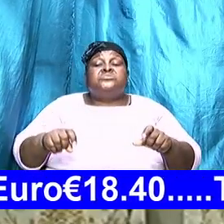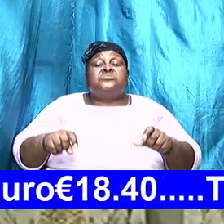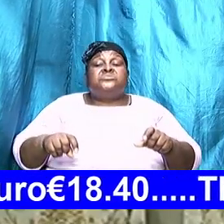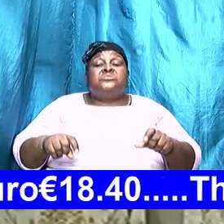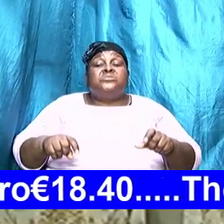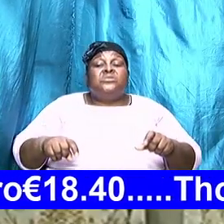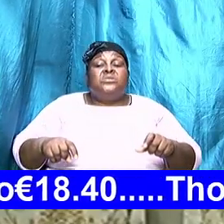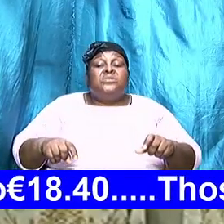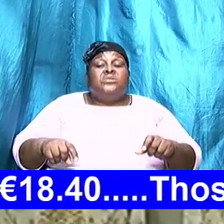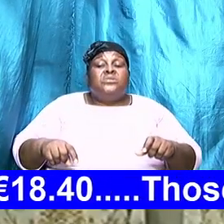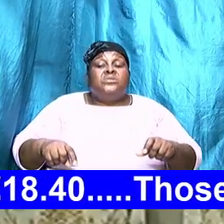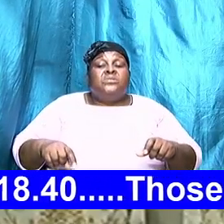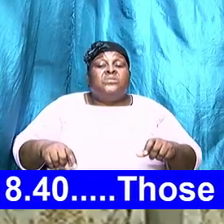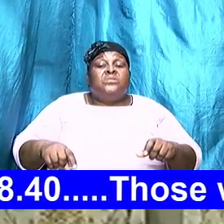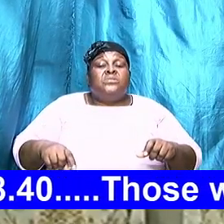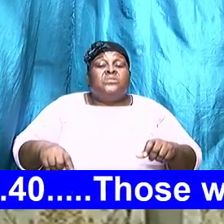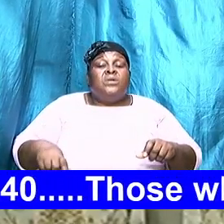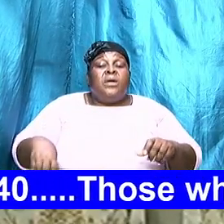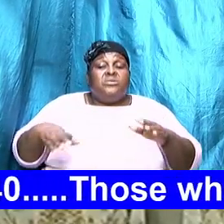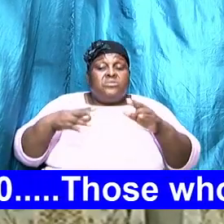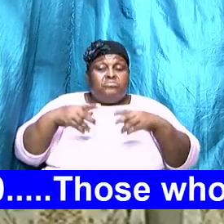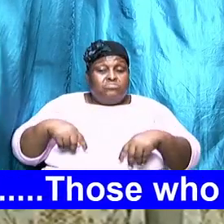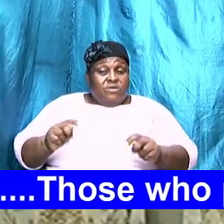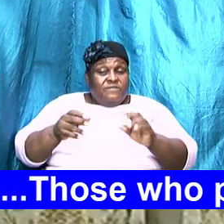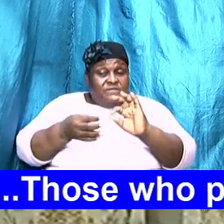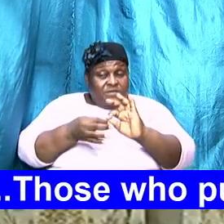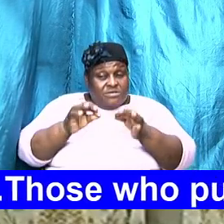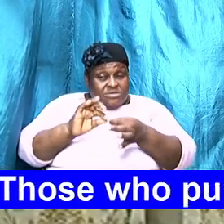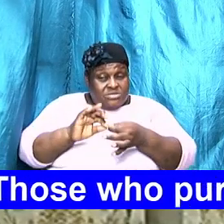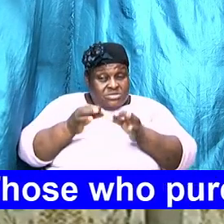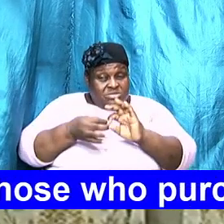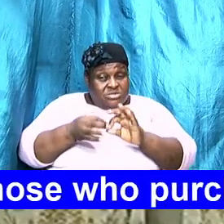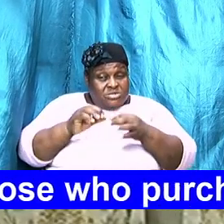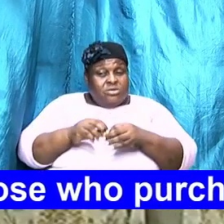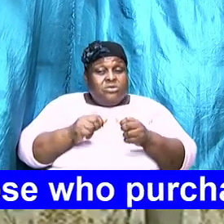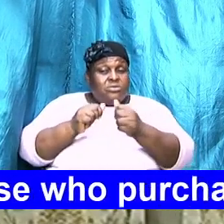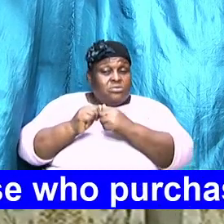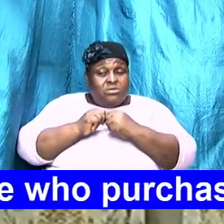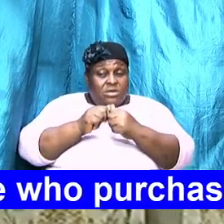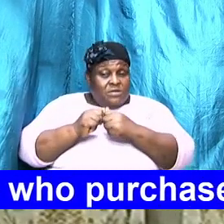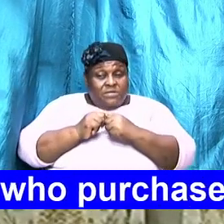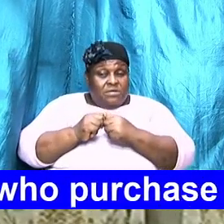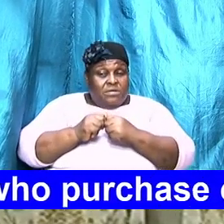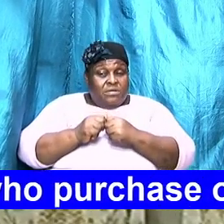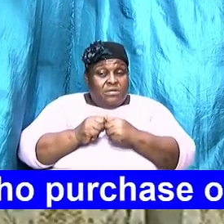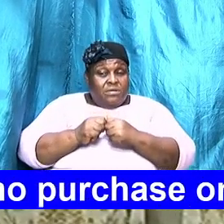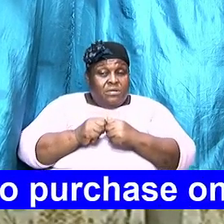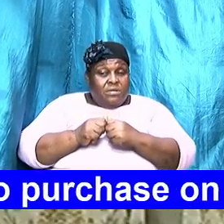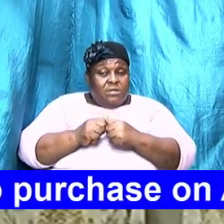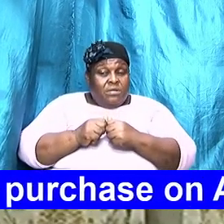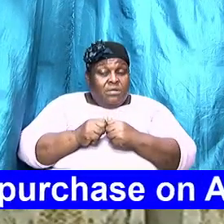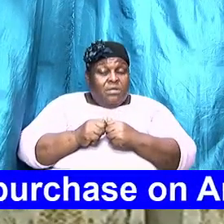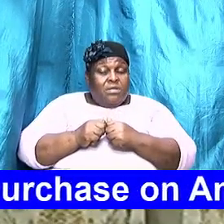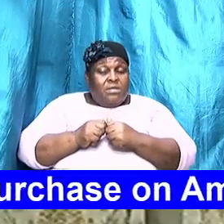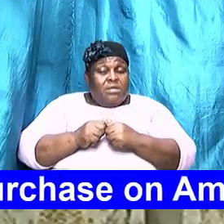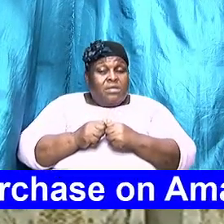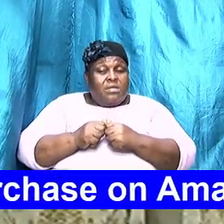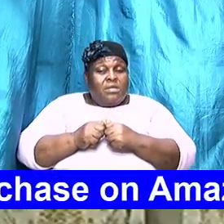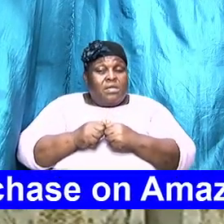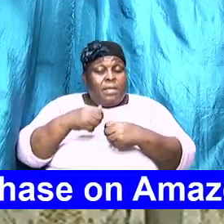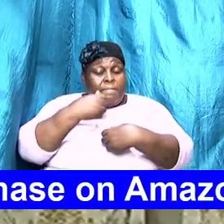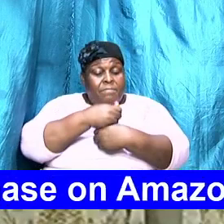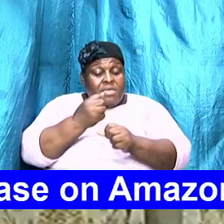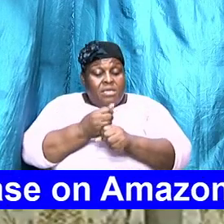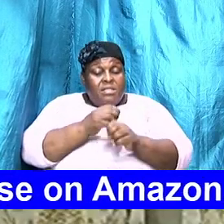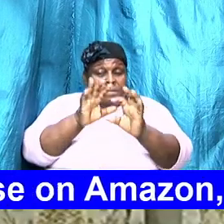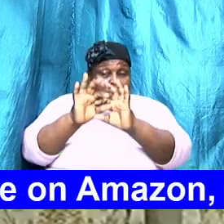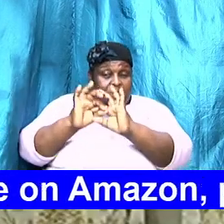cost together and do the budget together and make the thing happen